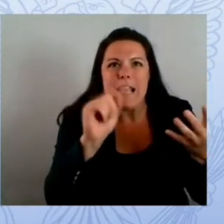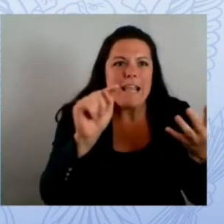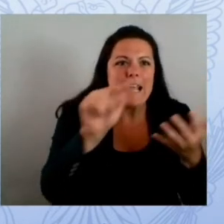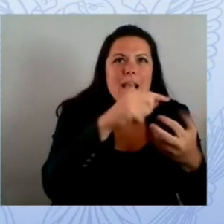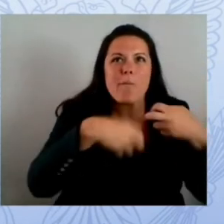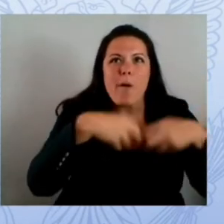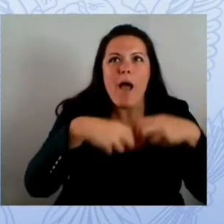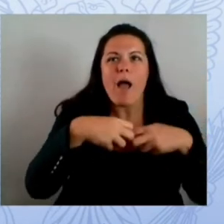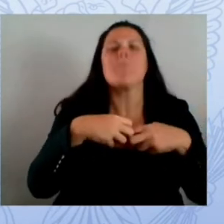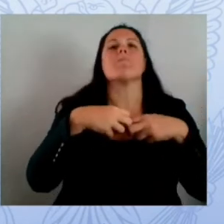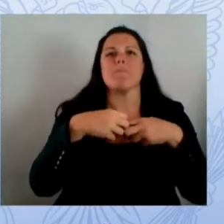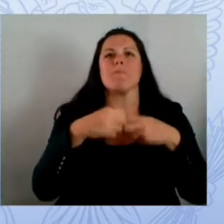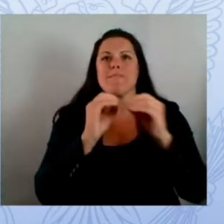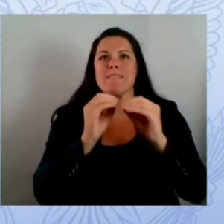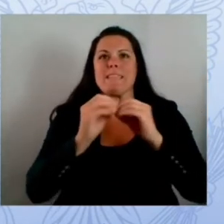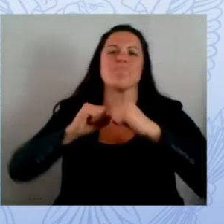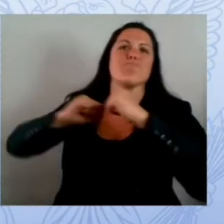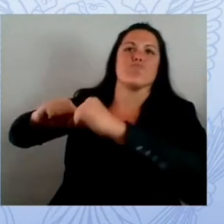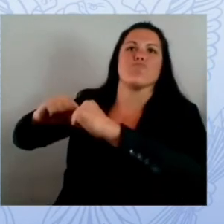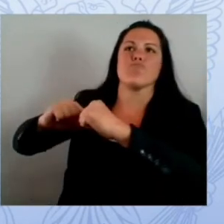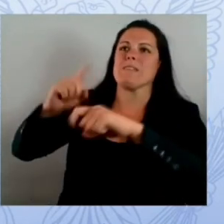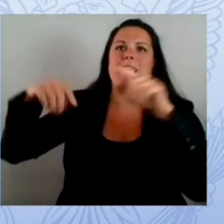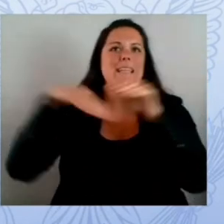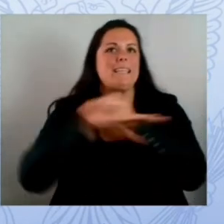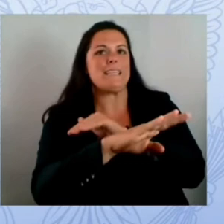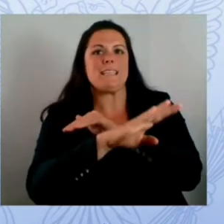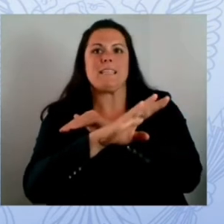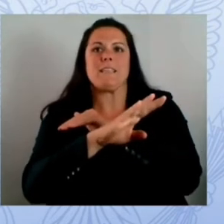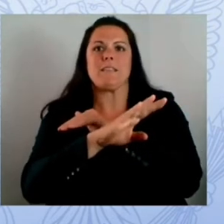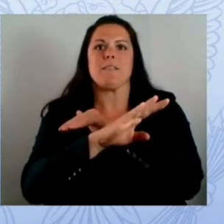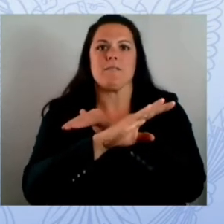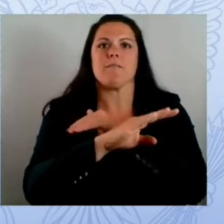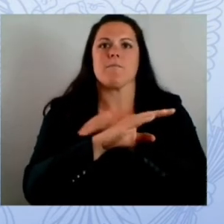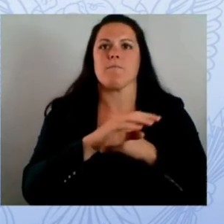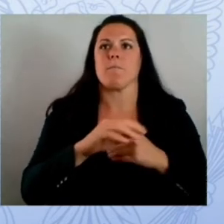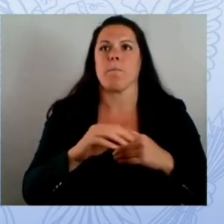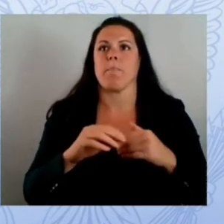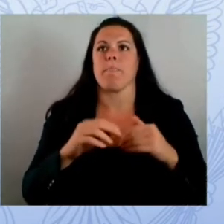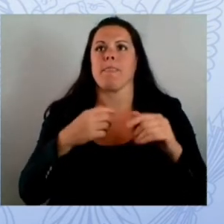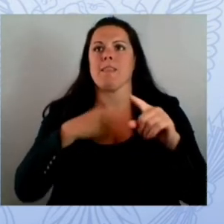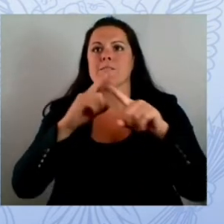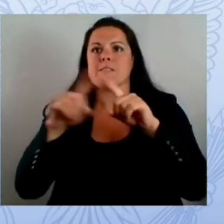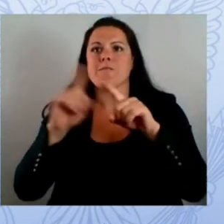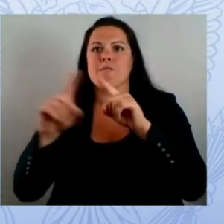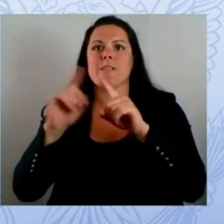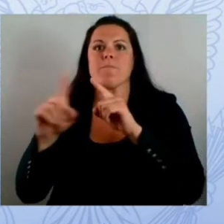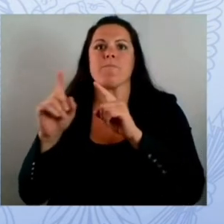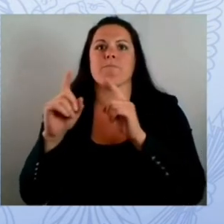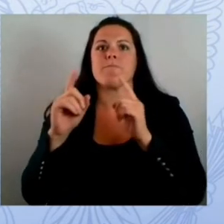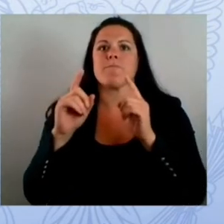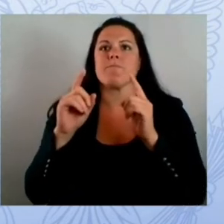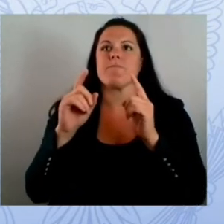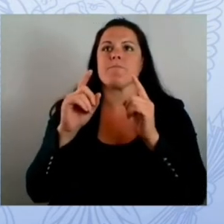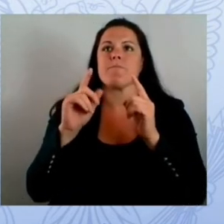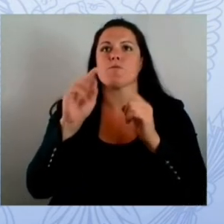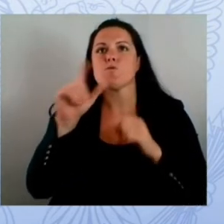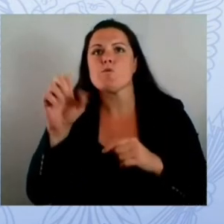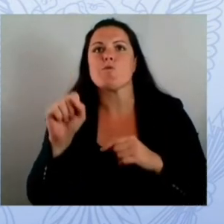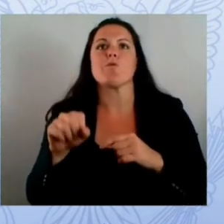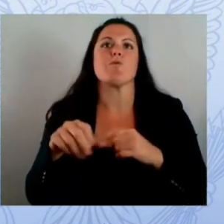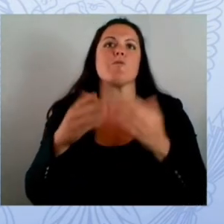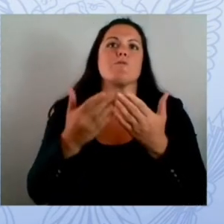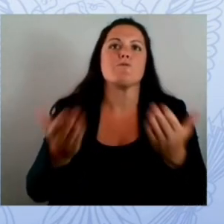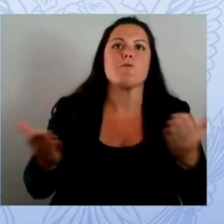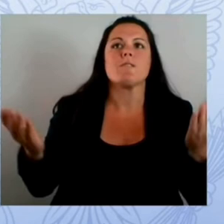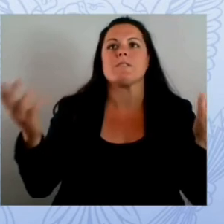with assets tools and systems without necessarily unwarrantedly broadcasting to the wider community including the